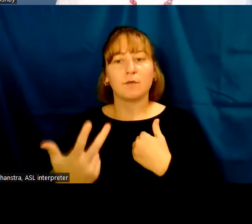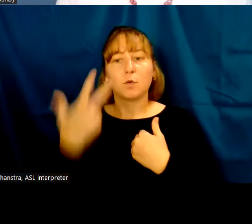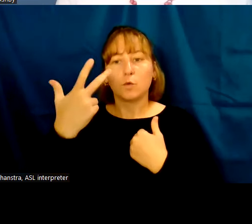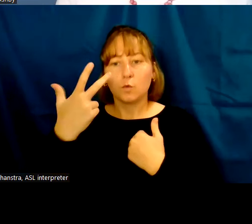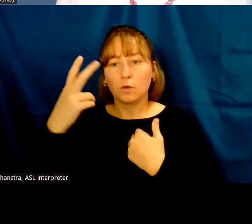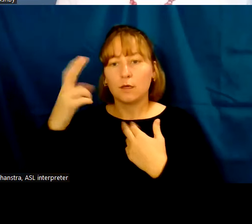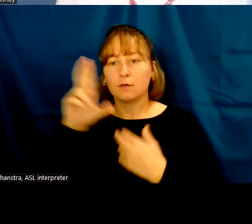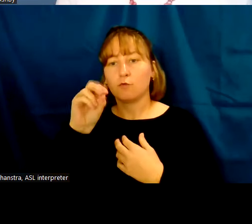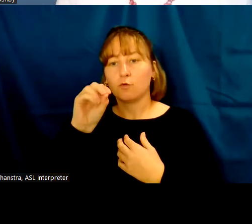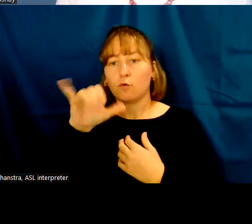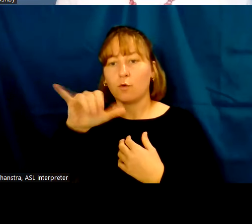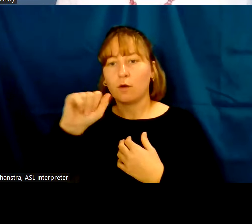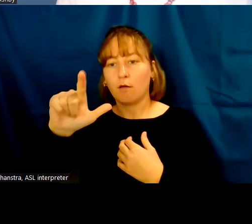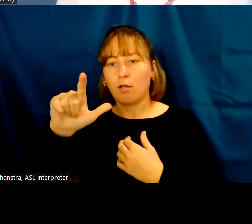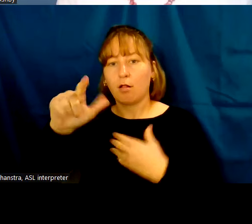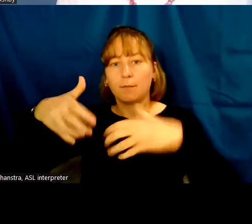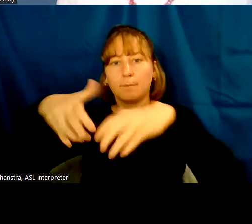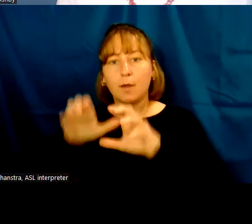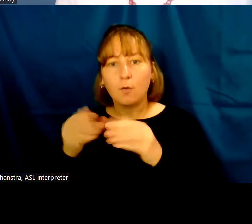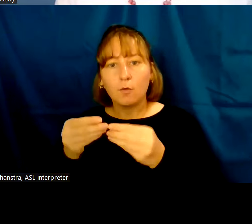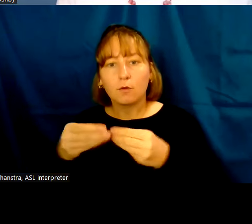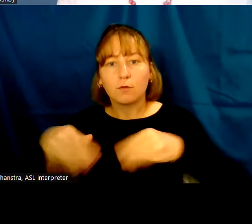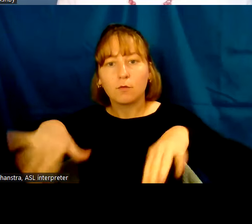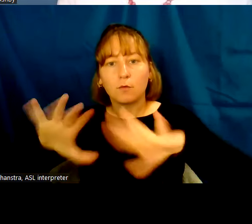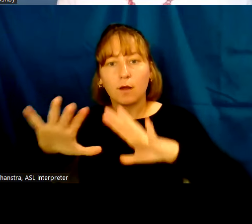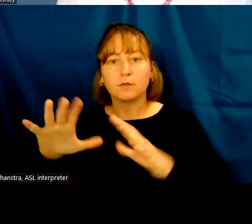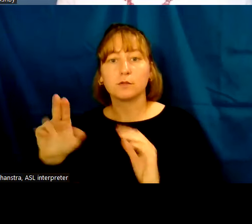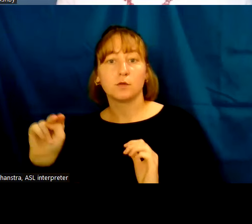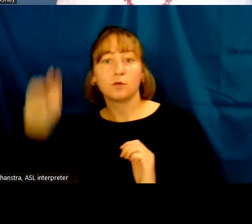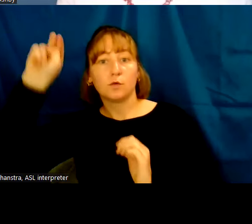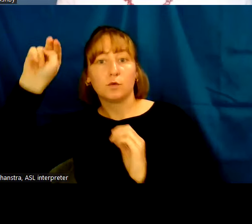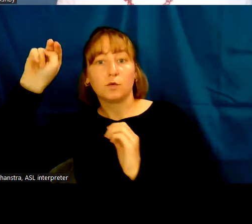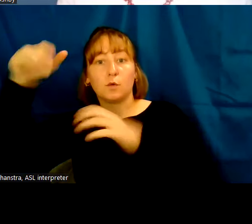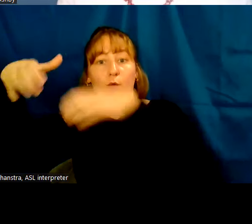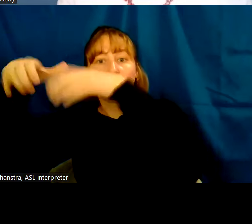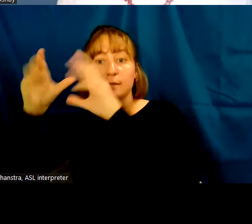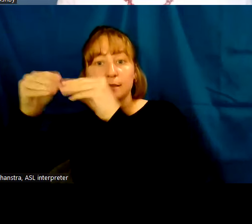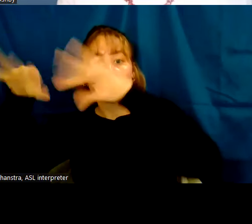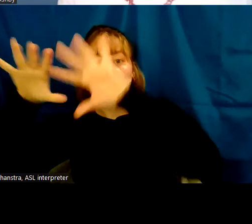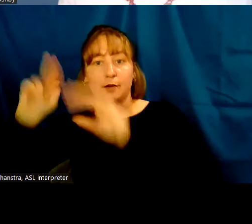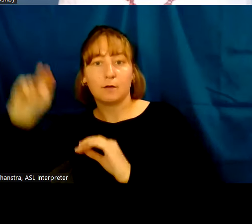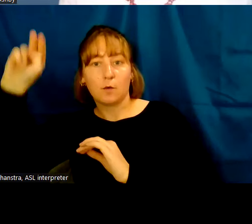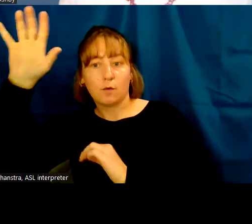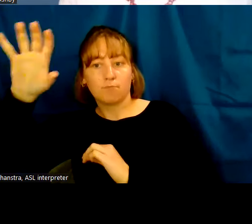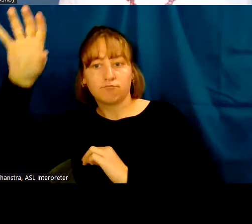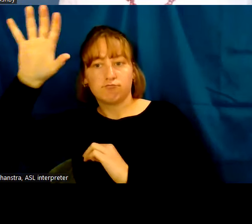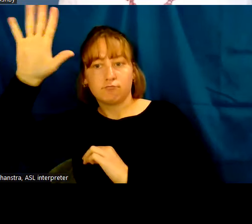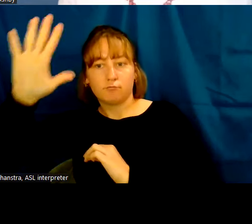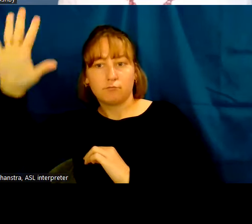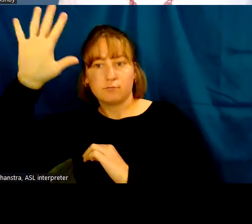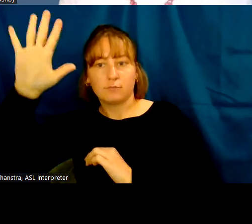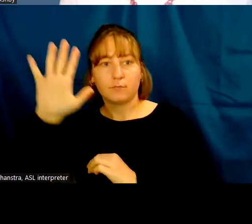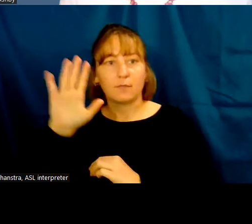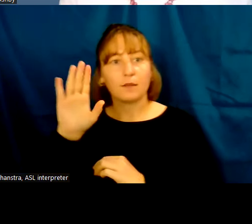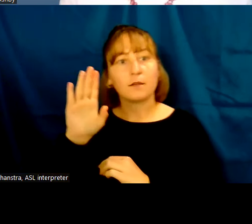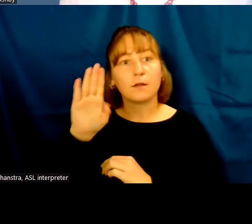cemeteries. The north cemetery, there is the called Begarawea north,